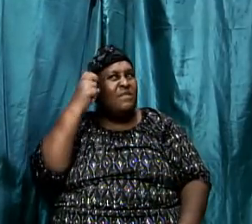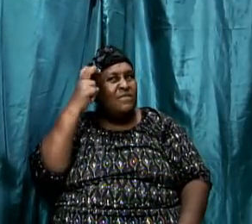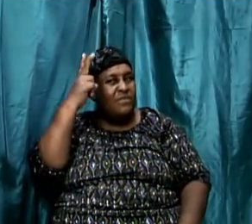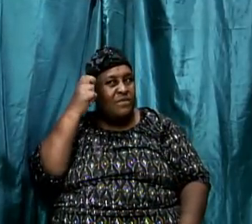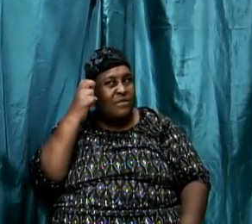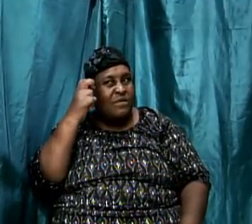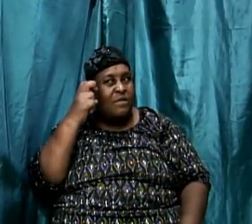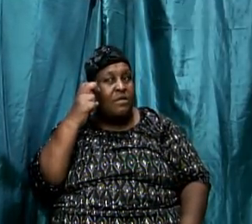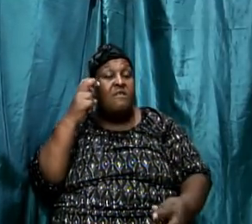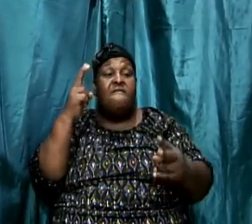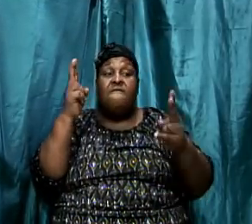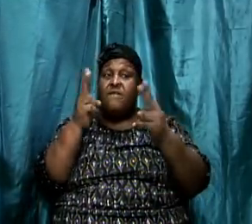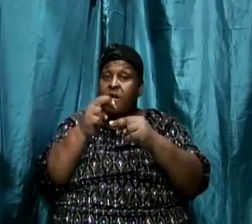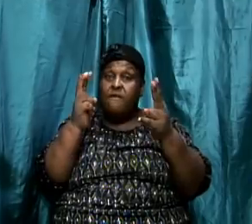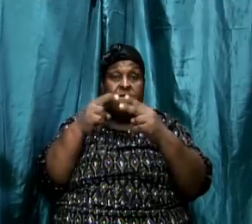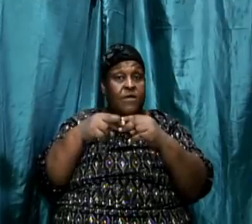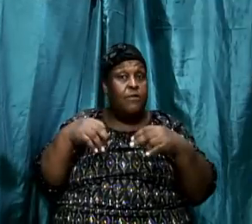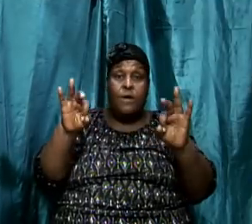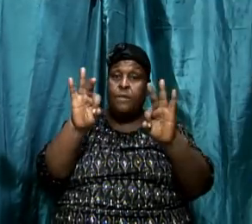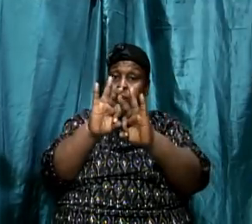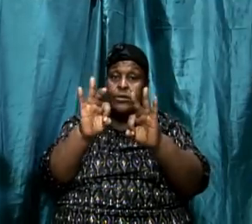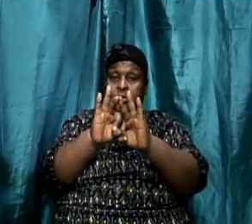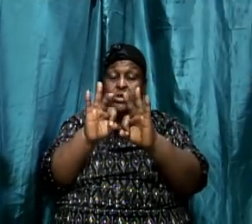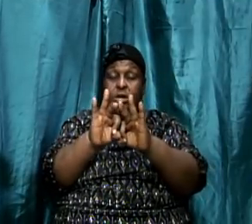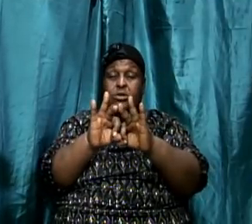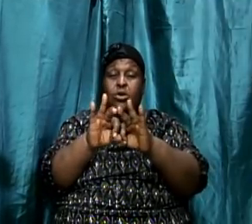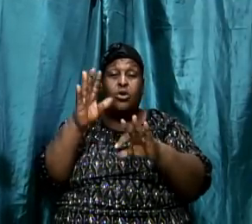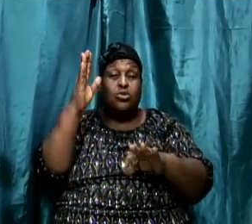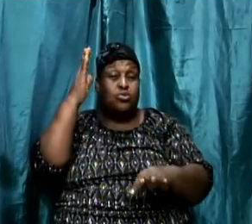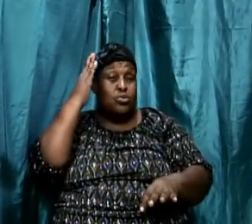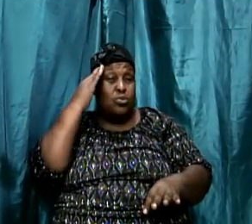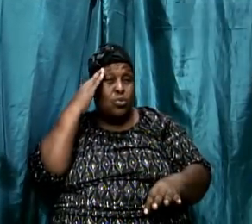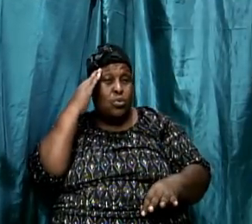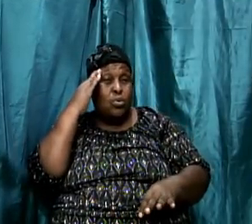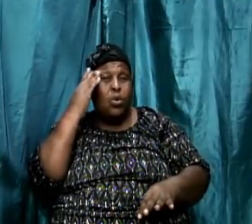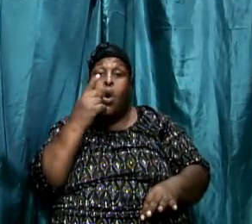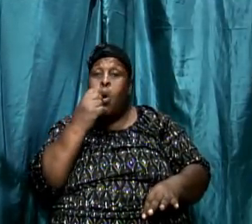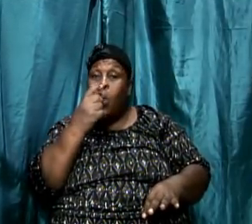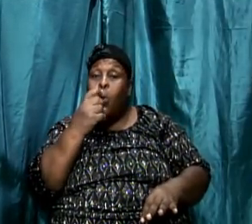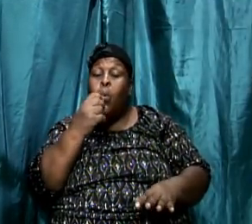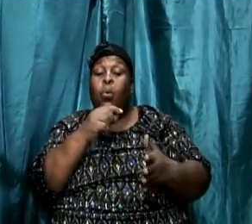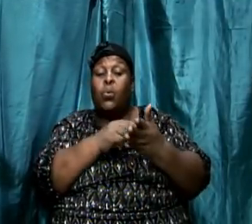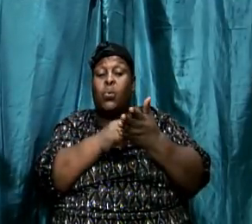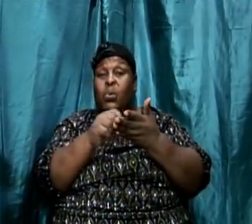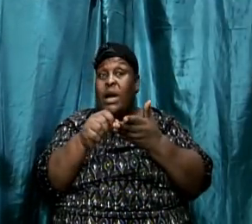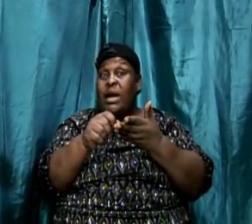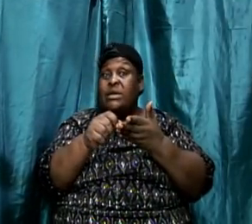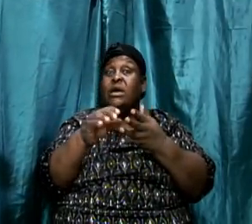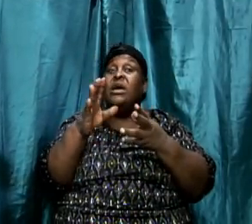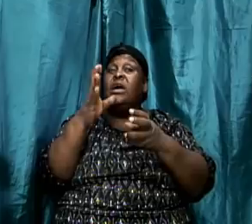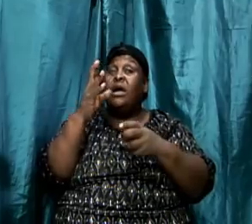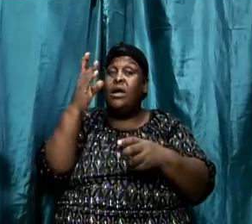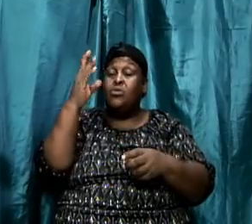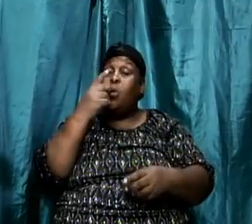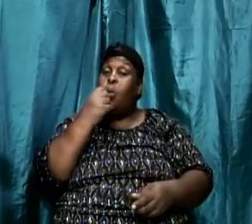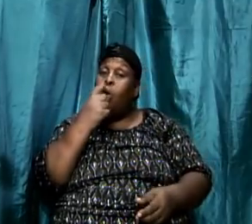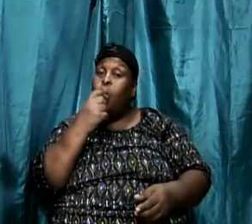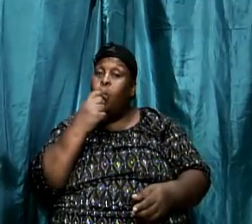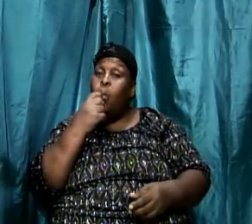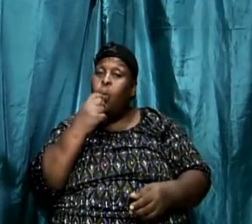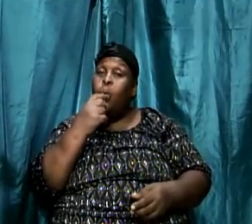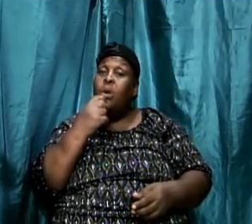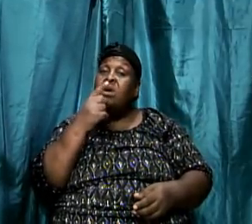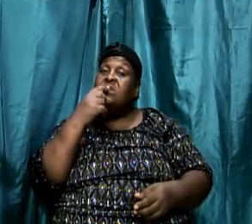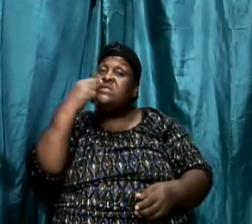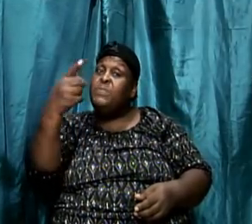you know, very, very, very important because people will take words of somebody else and therefore